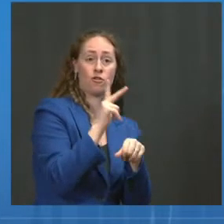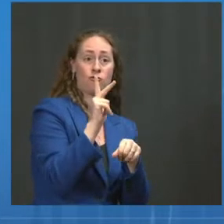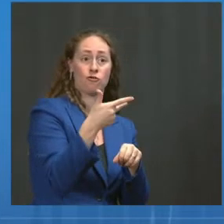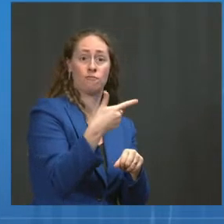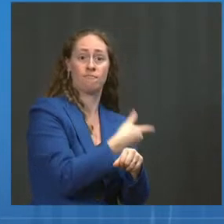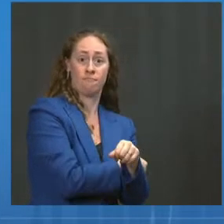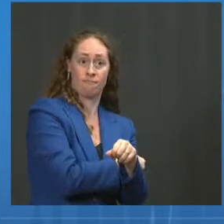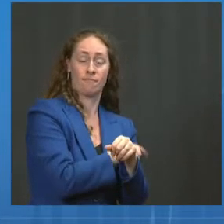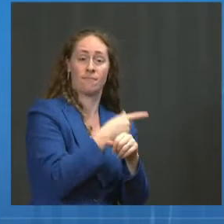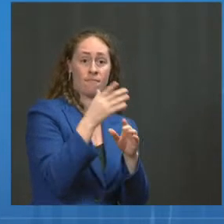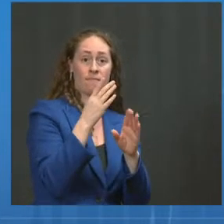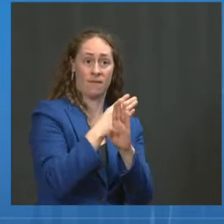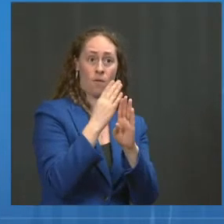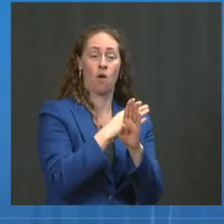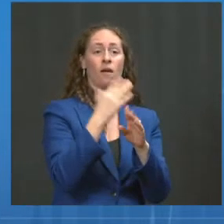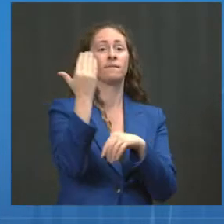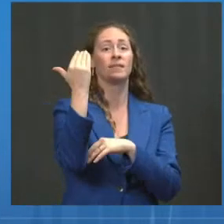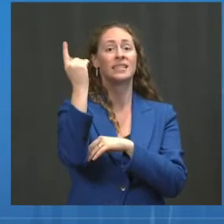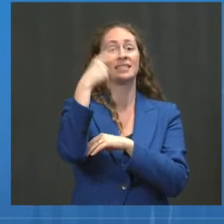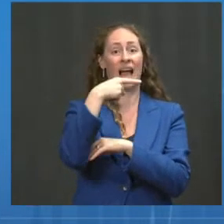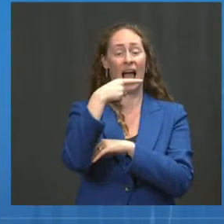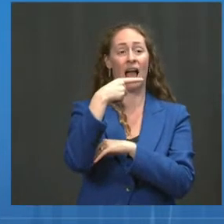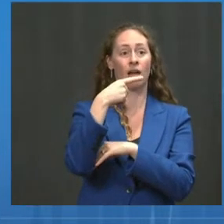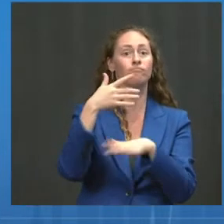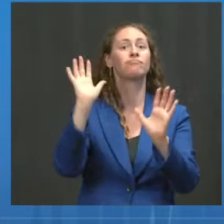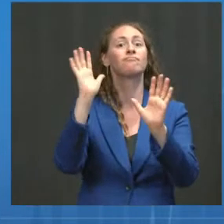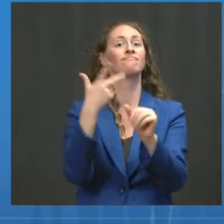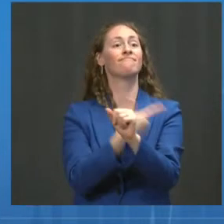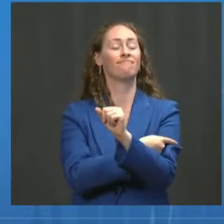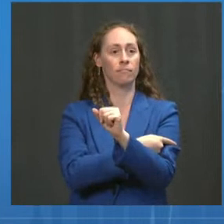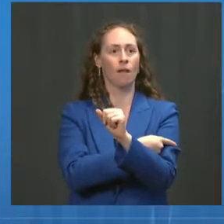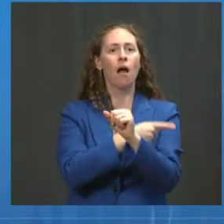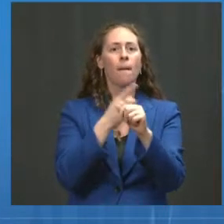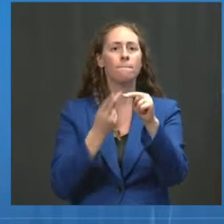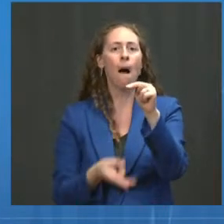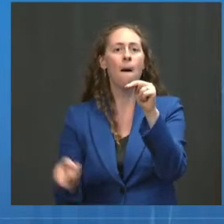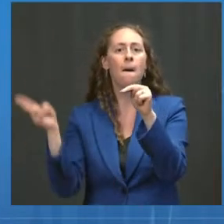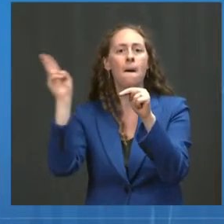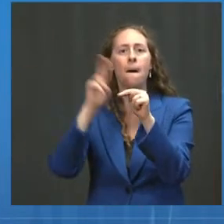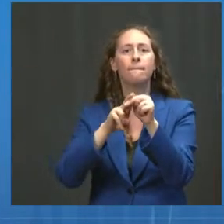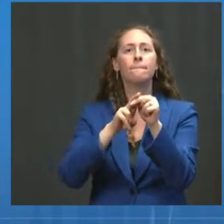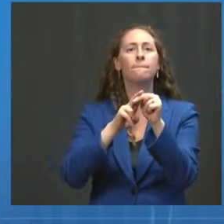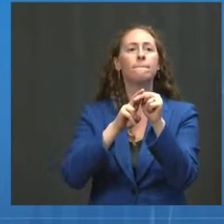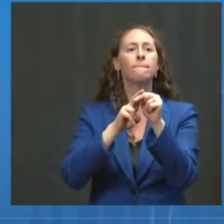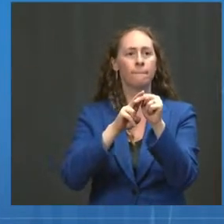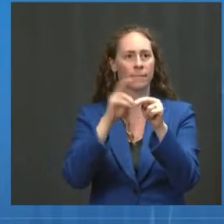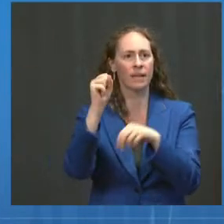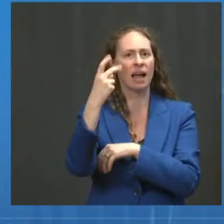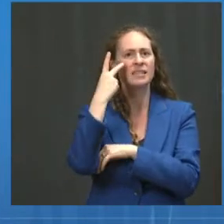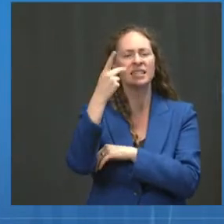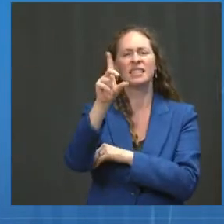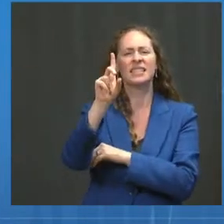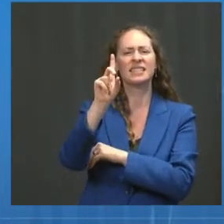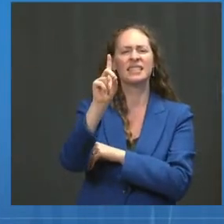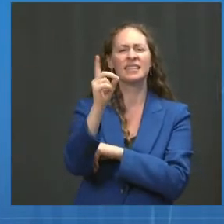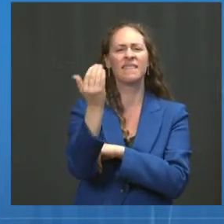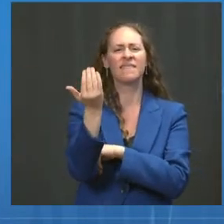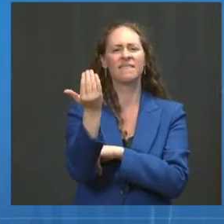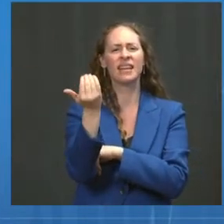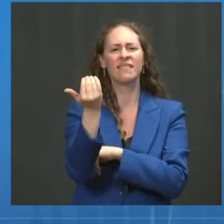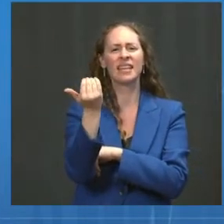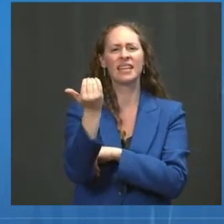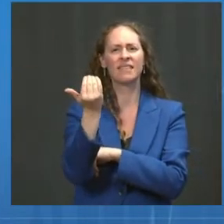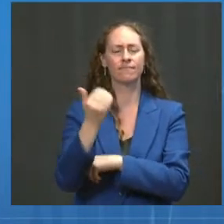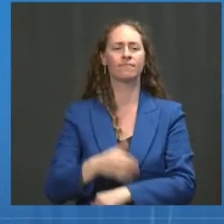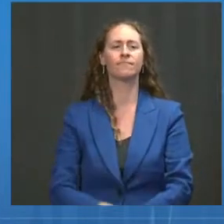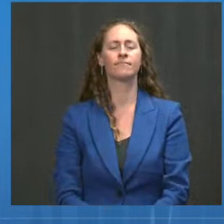after the third dose is shown right next to it that says D15. As you can see, a remarkable